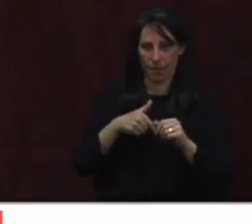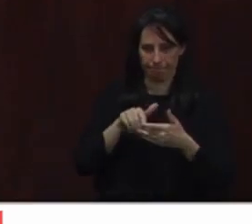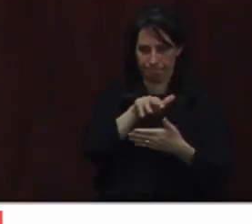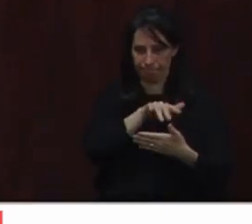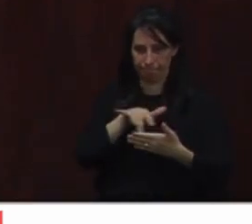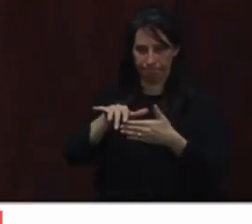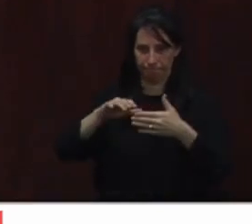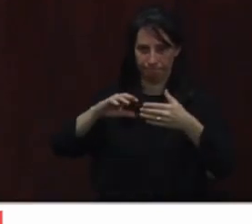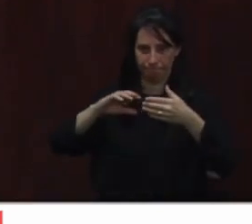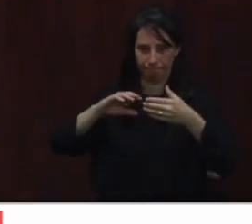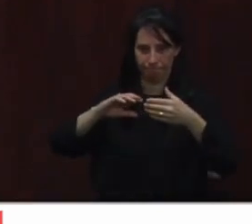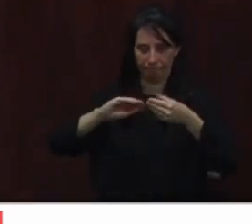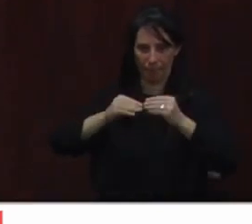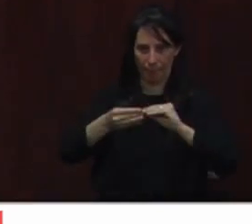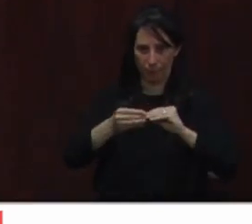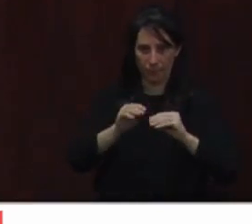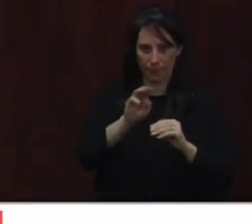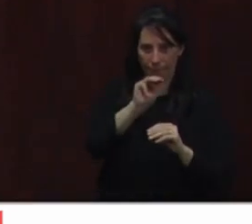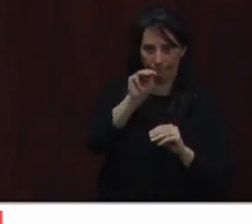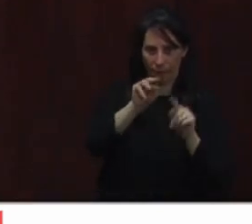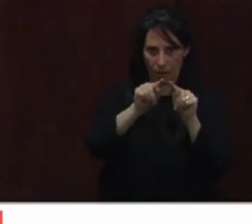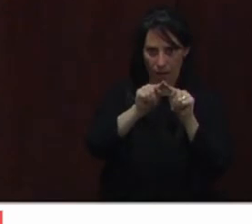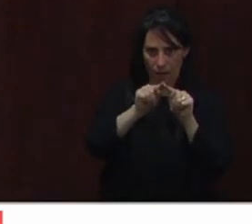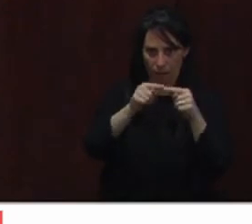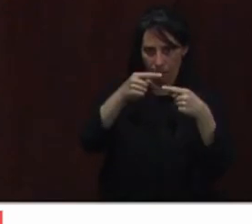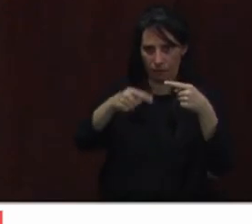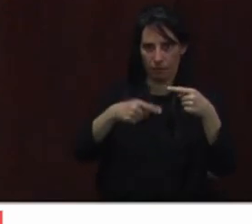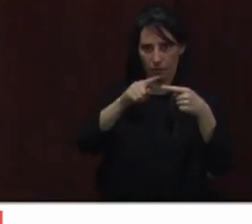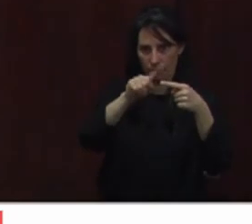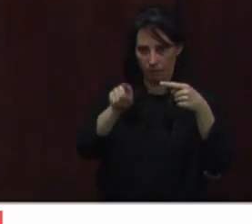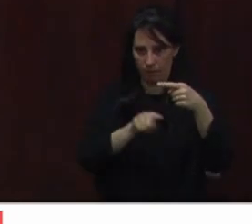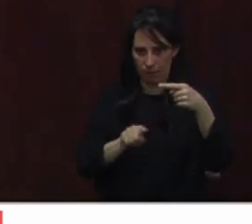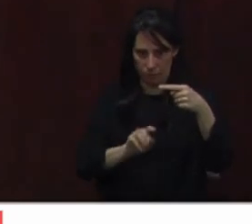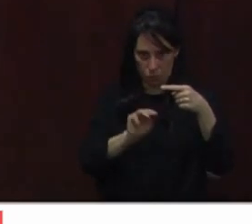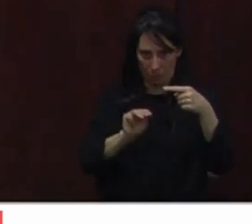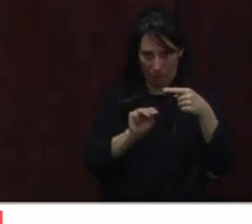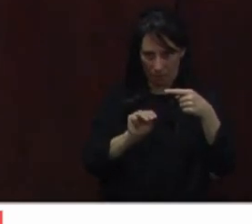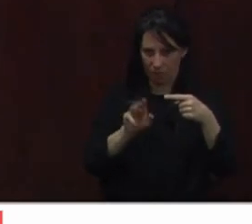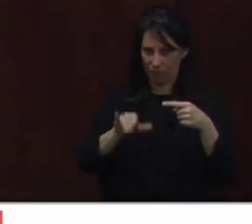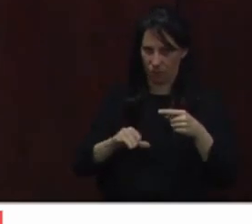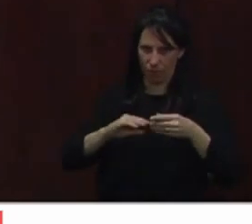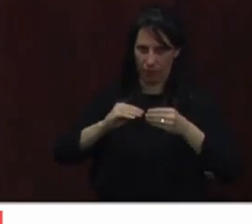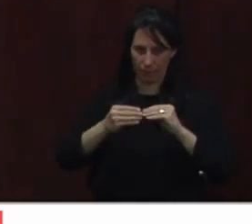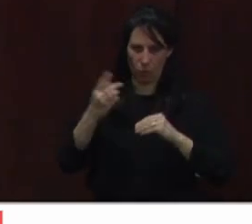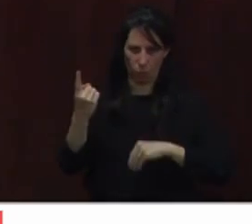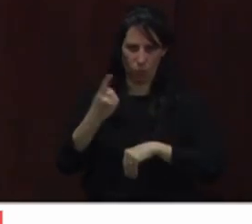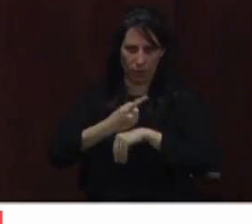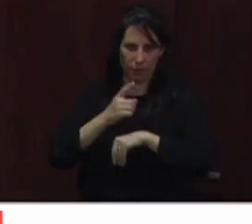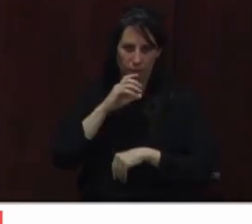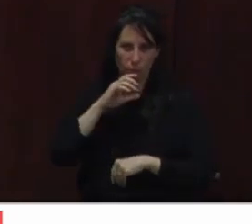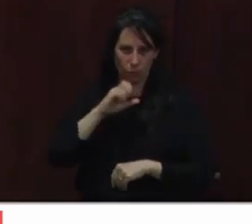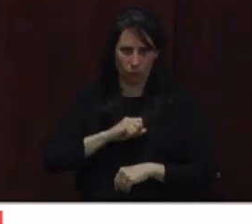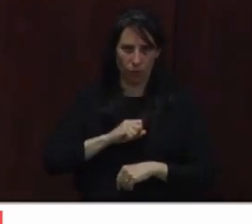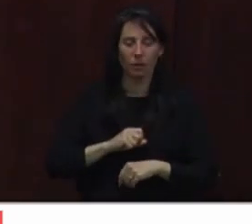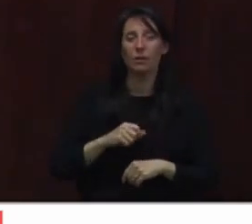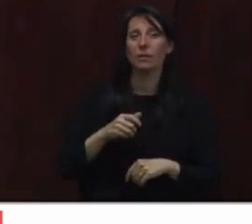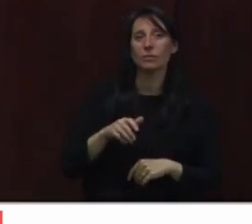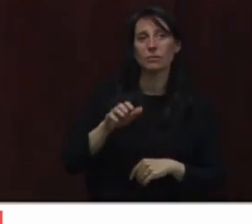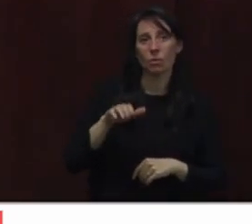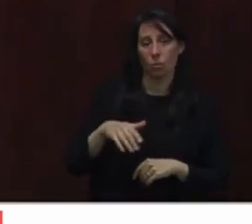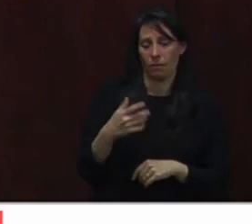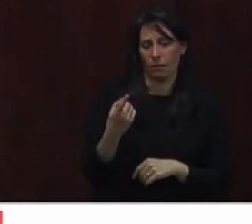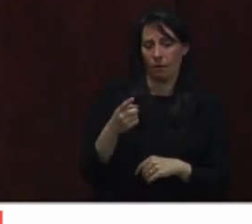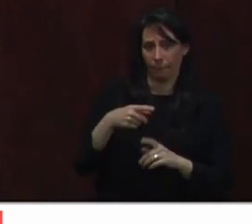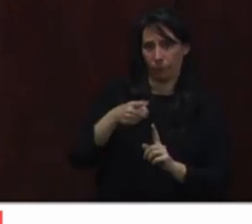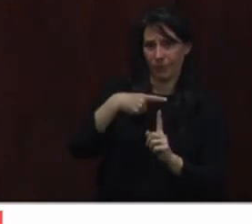So our new cases per 100,000 per week is still higher than what we would want it to be, but has shown an